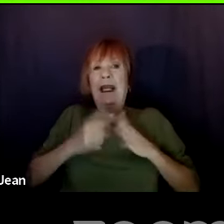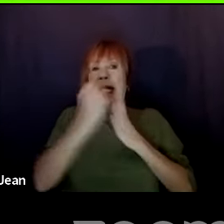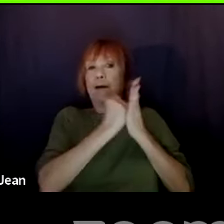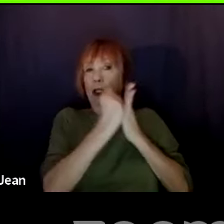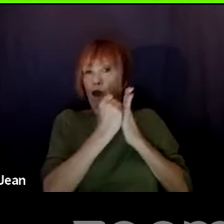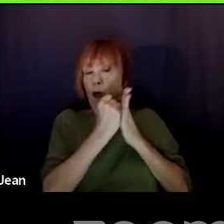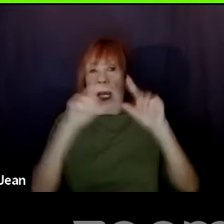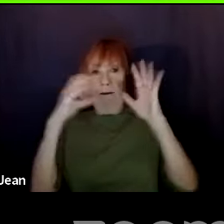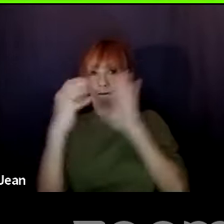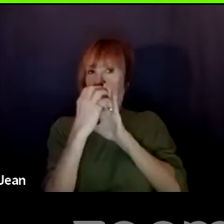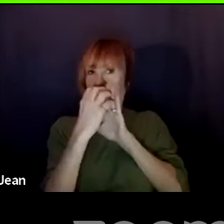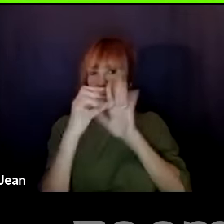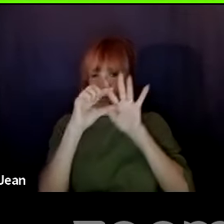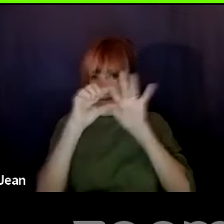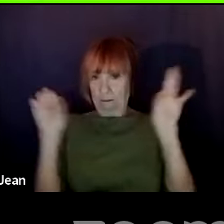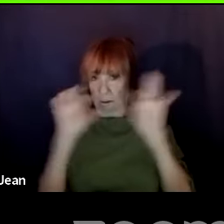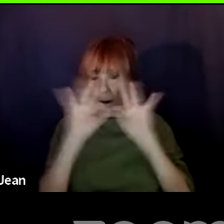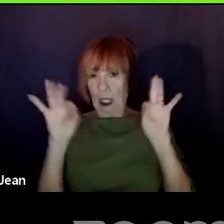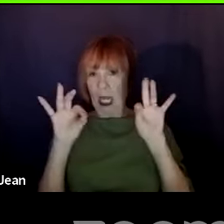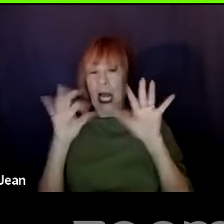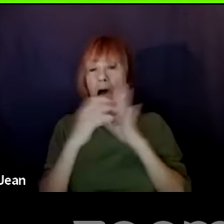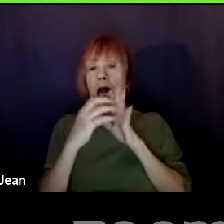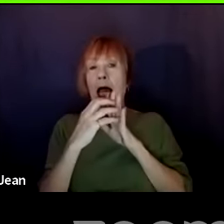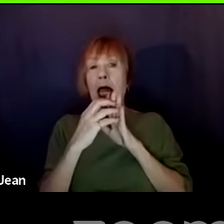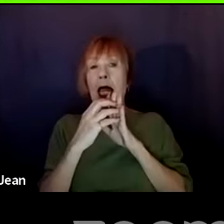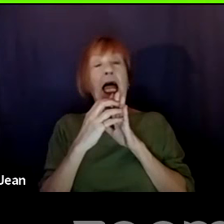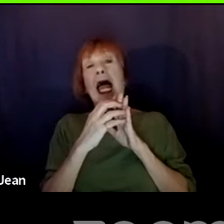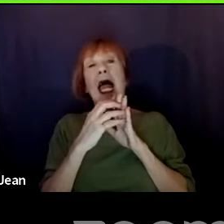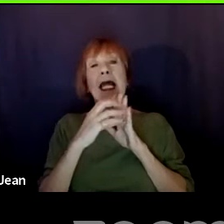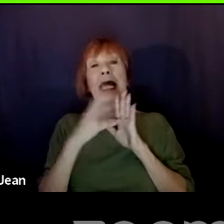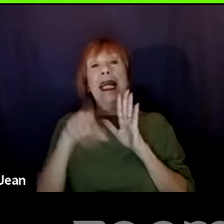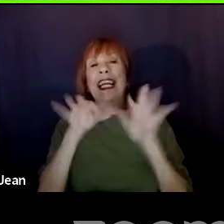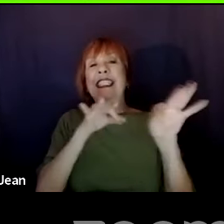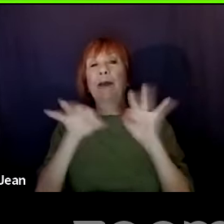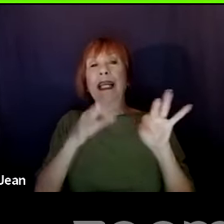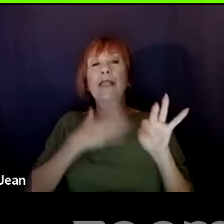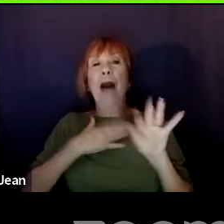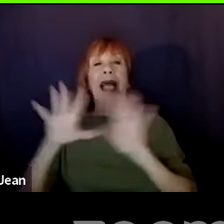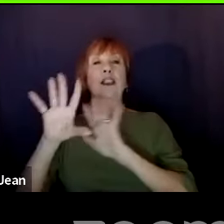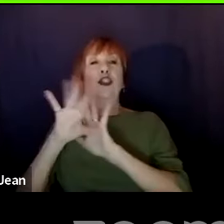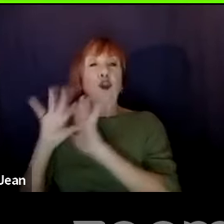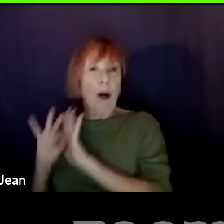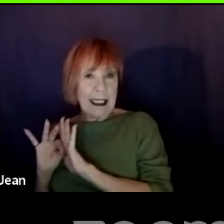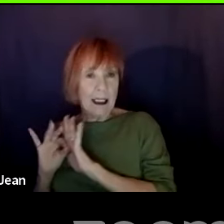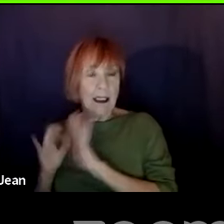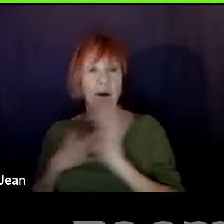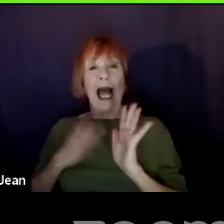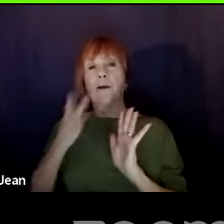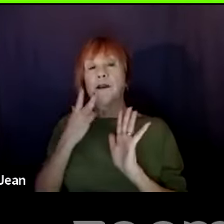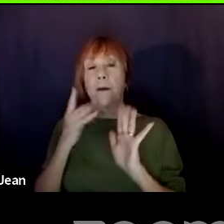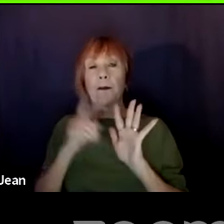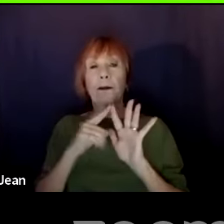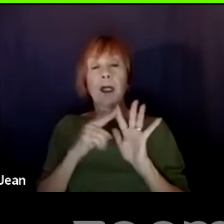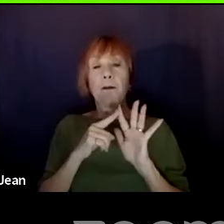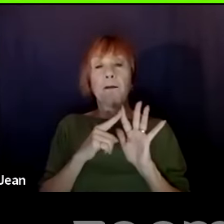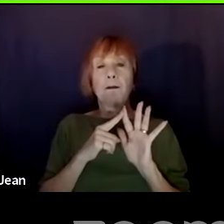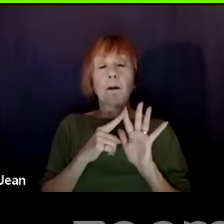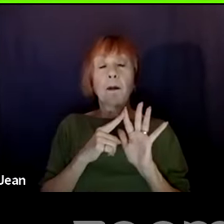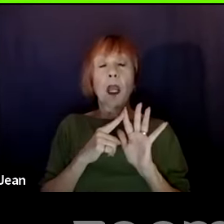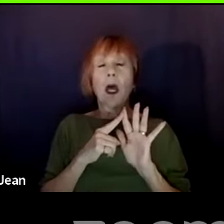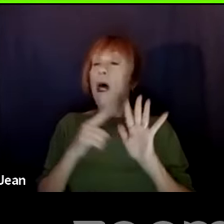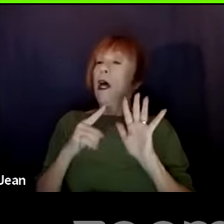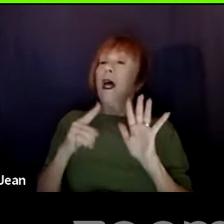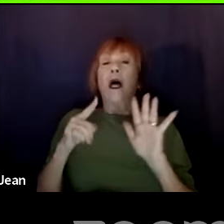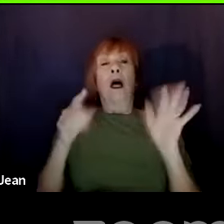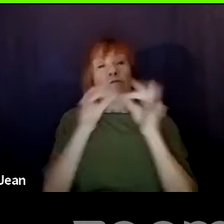it will give a context for my choices. So it might say, you know, the casting, the casting of these